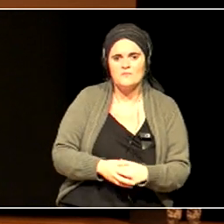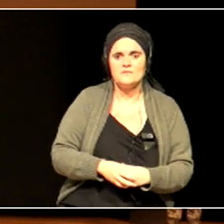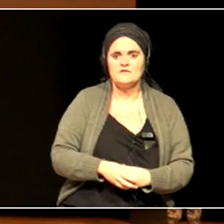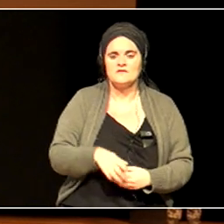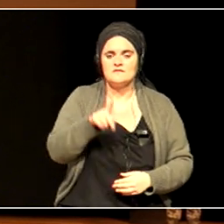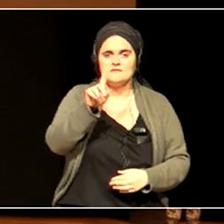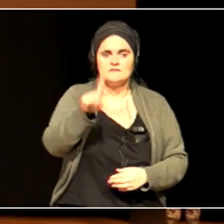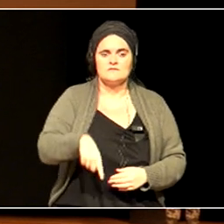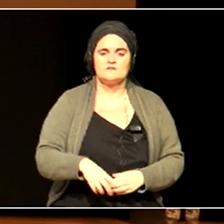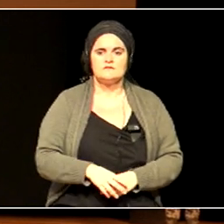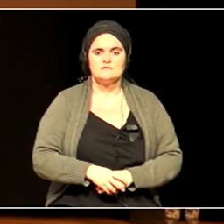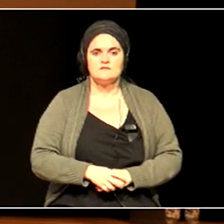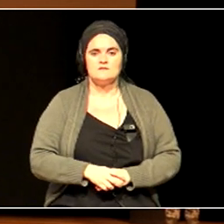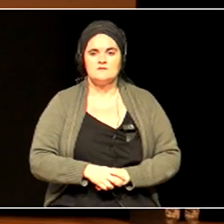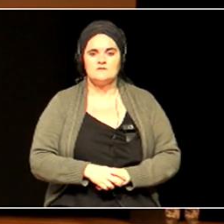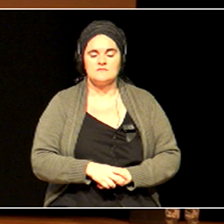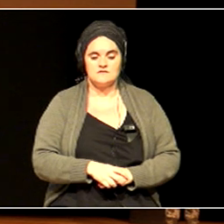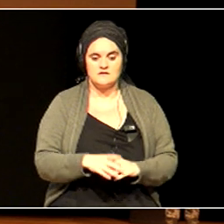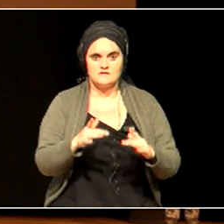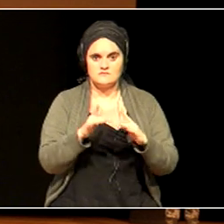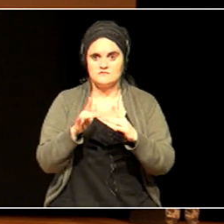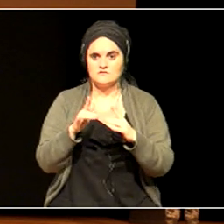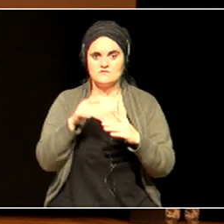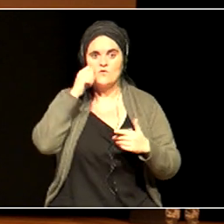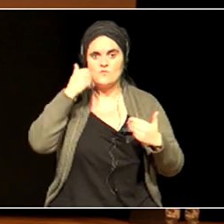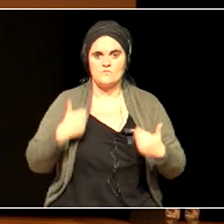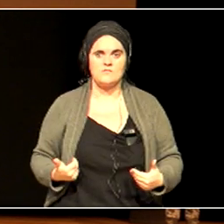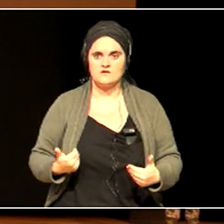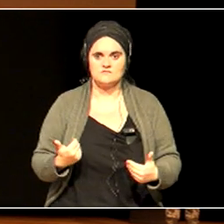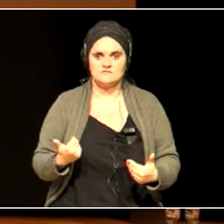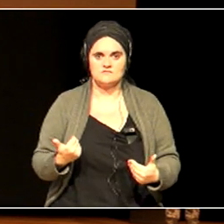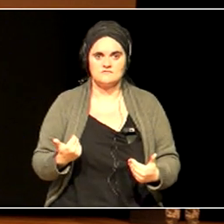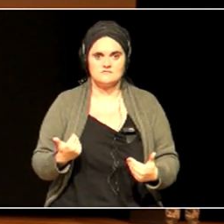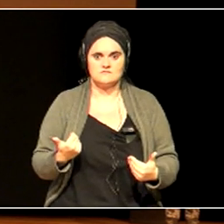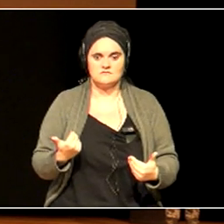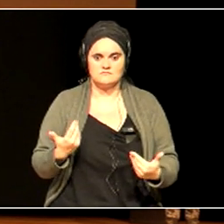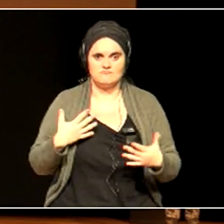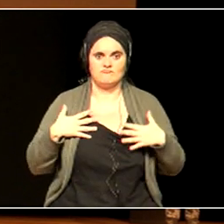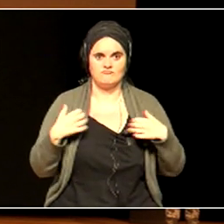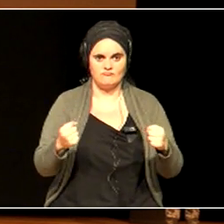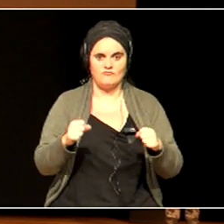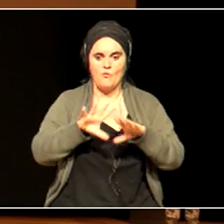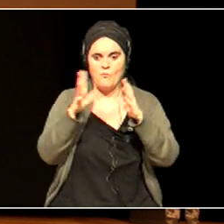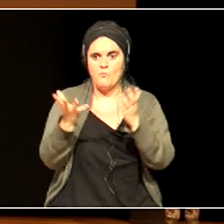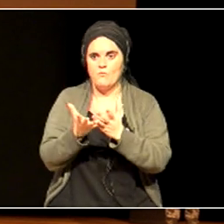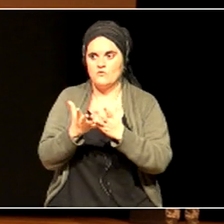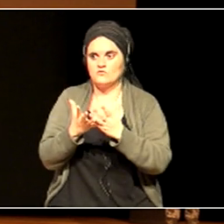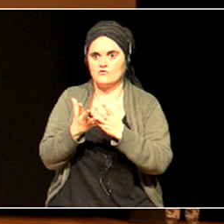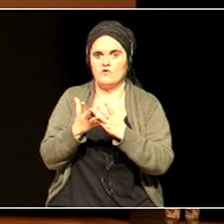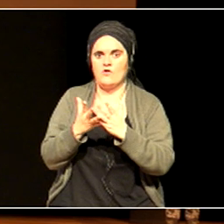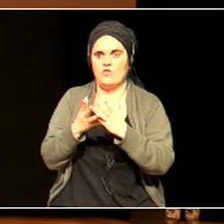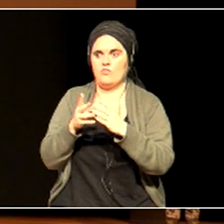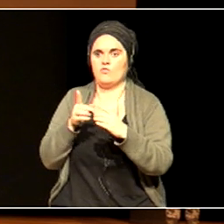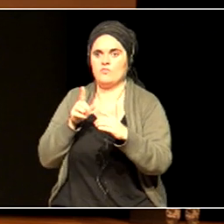destroy the planet? That seems a sensible way of starting economics.